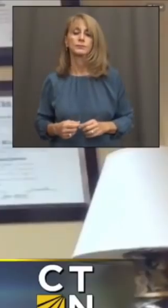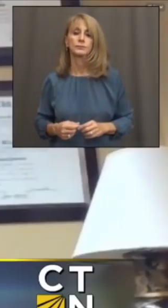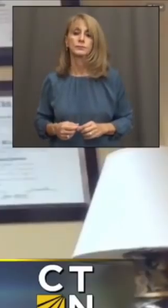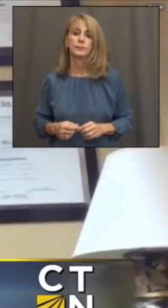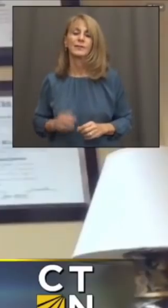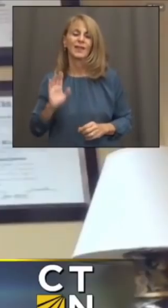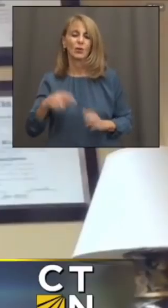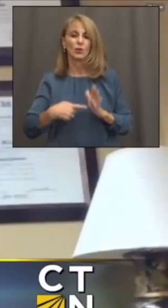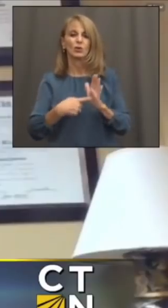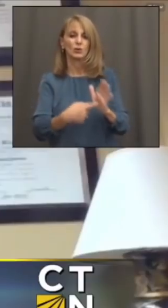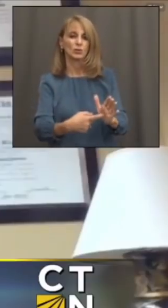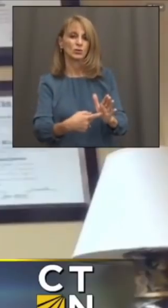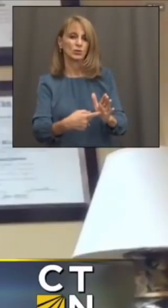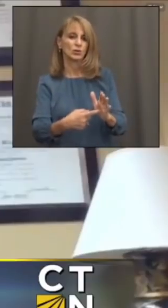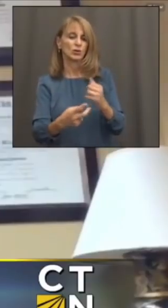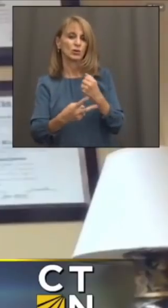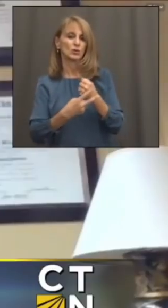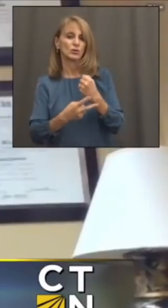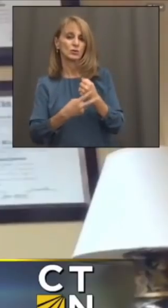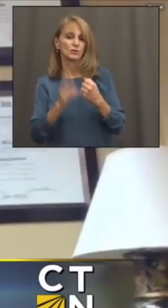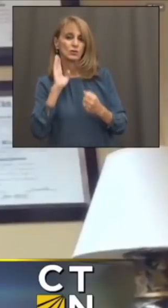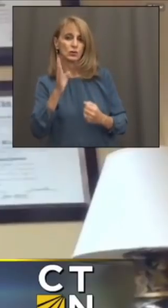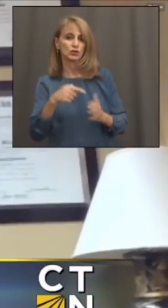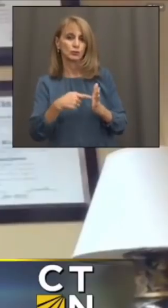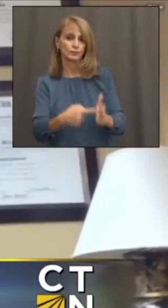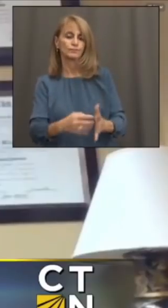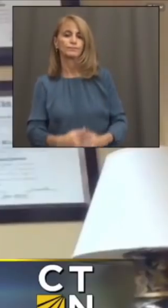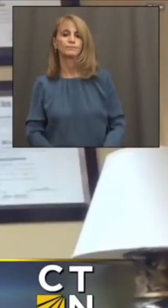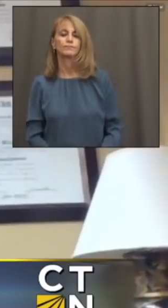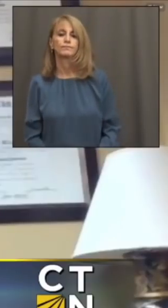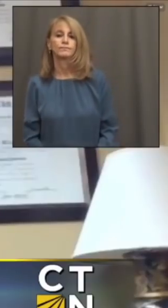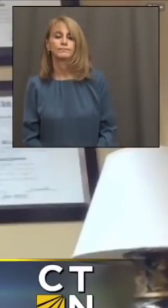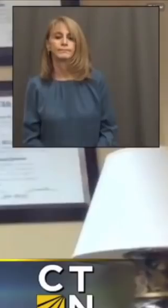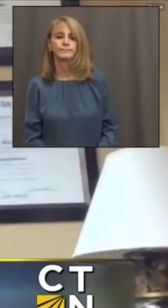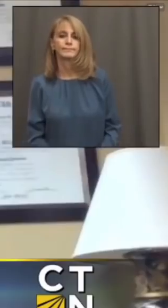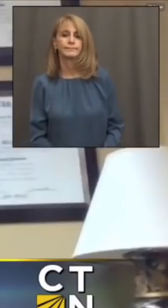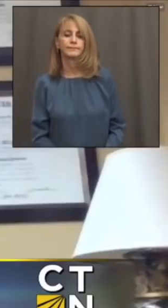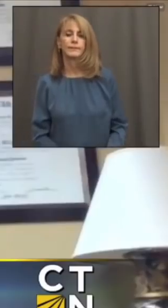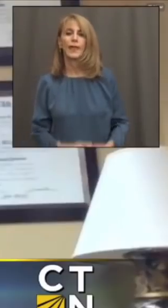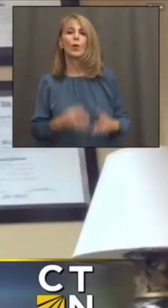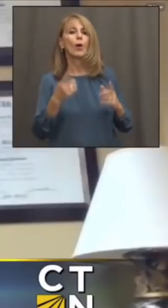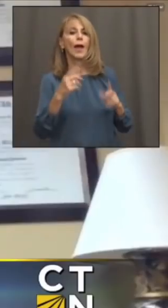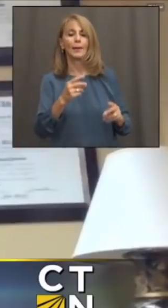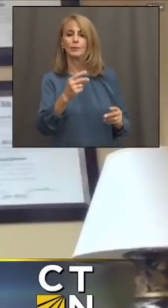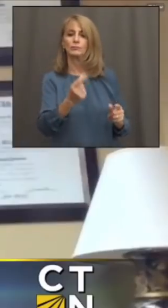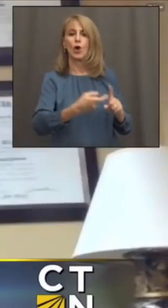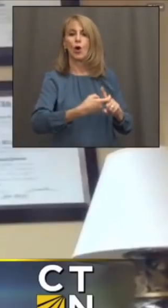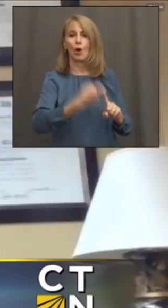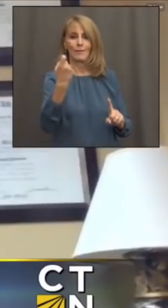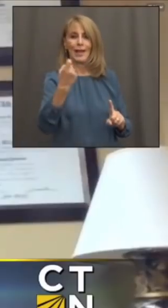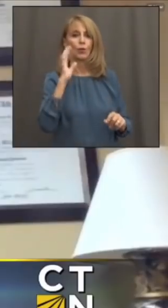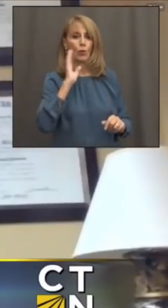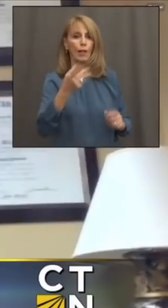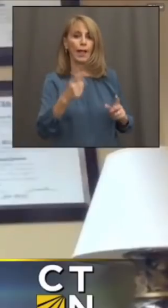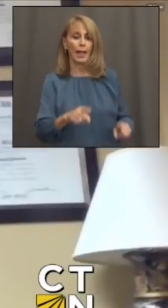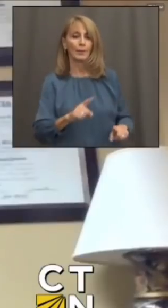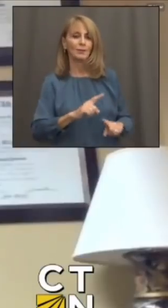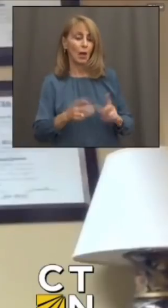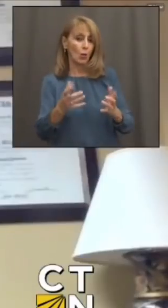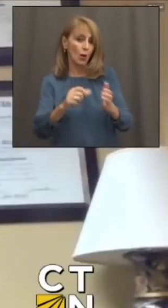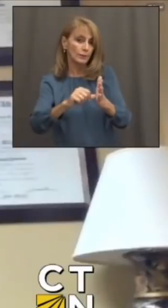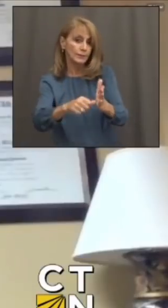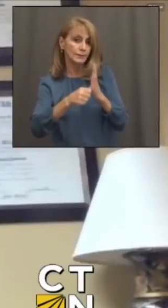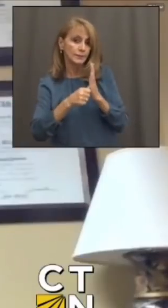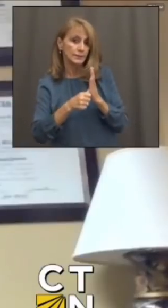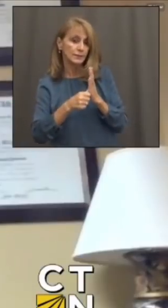will account for the enhanced or increased subsidy. So that will happen automatically. However, let me stress that